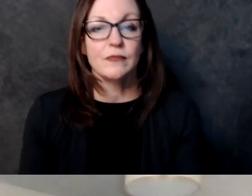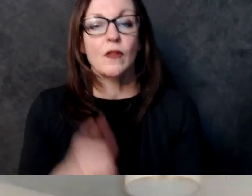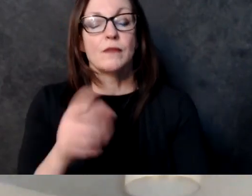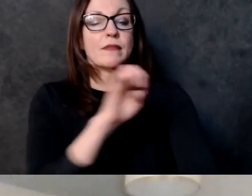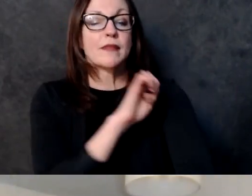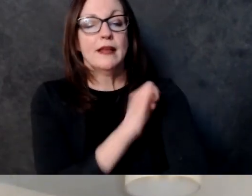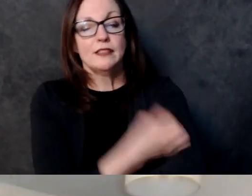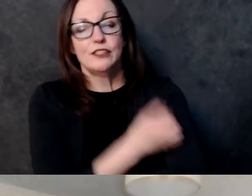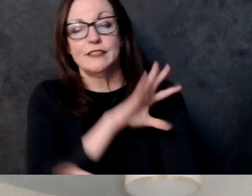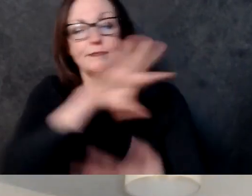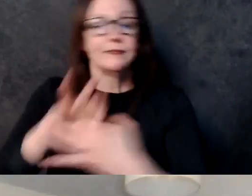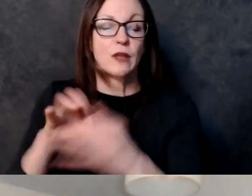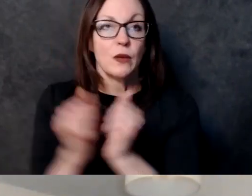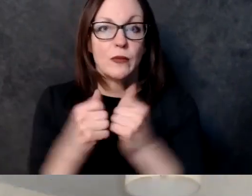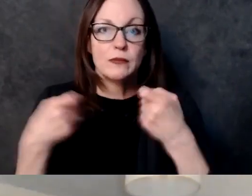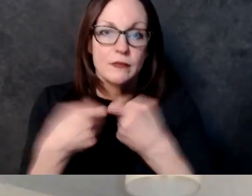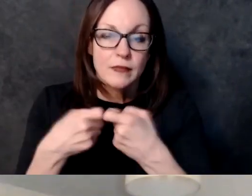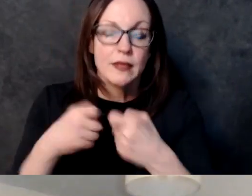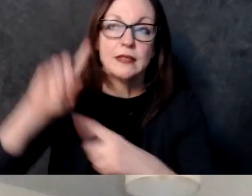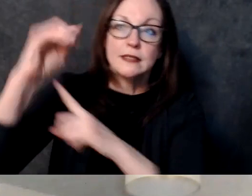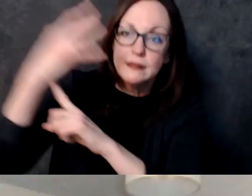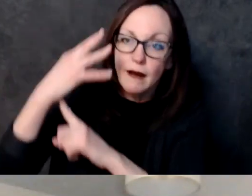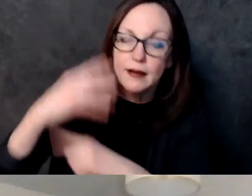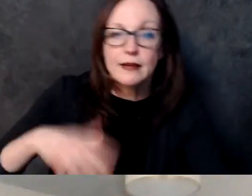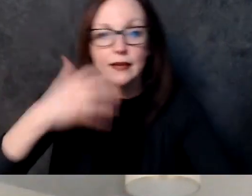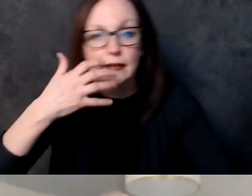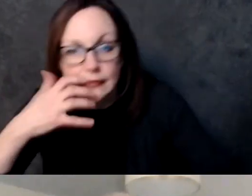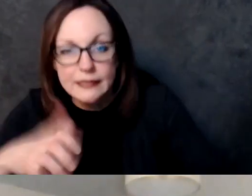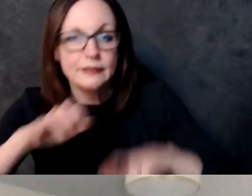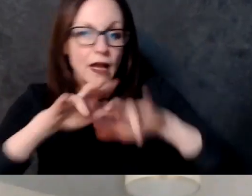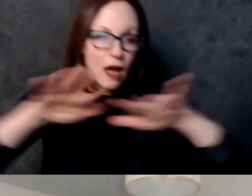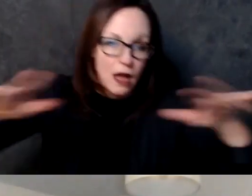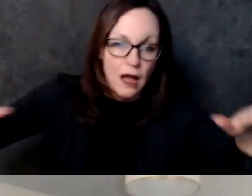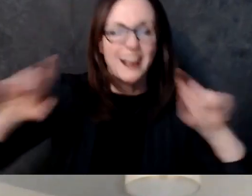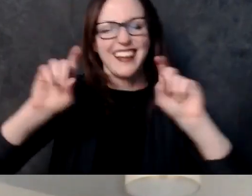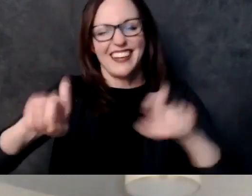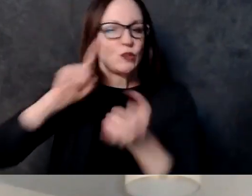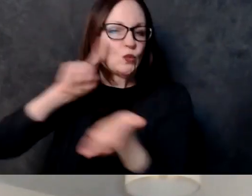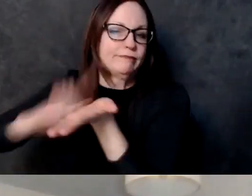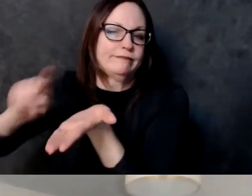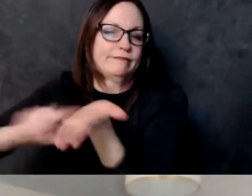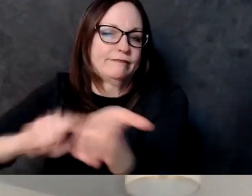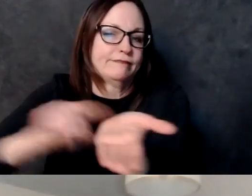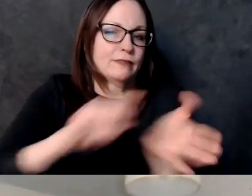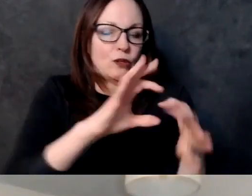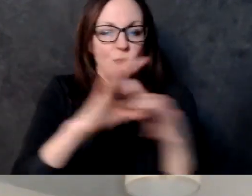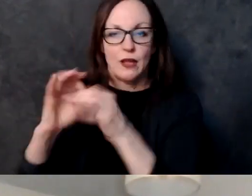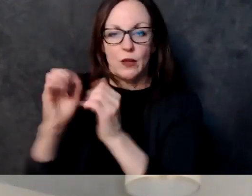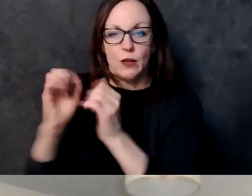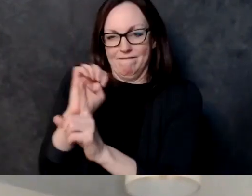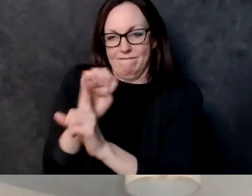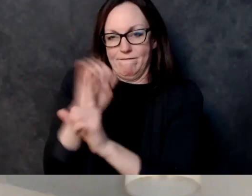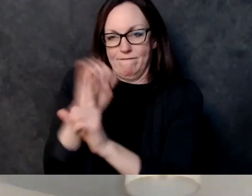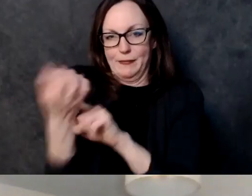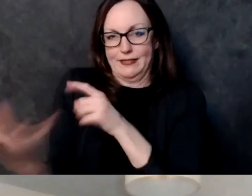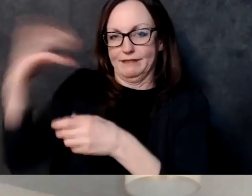right and a lot of a lot of these companies are doing this on their own which is fantastic this is the public pressure this isn't uh government mandates this is